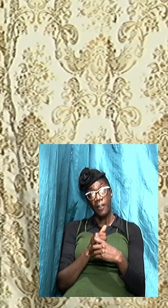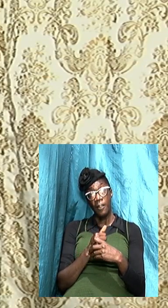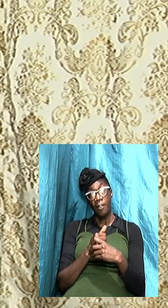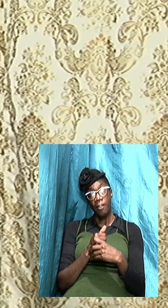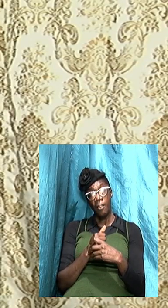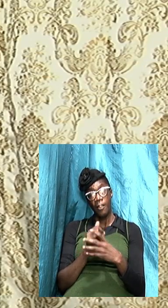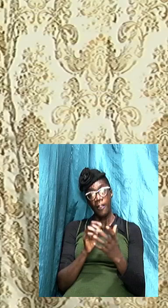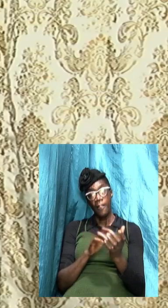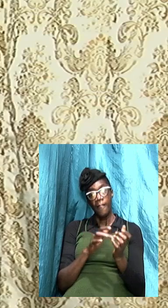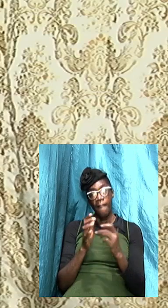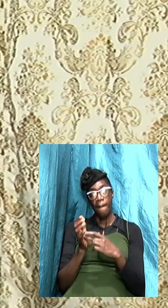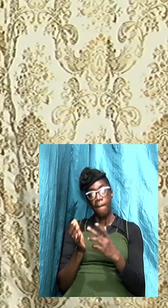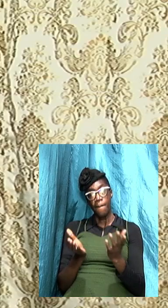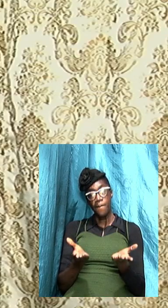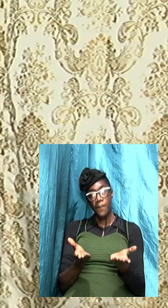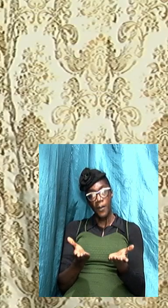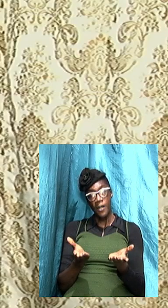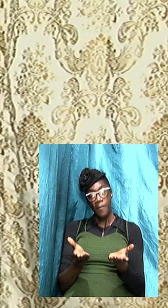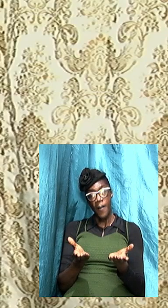scripturally based